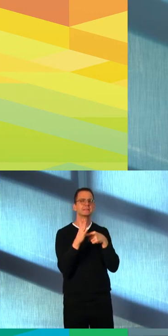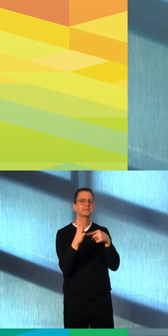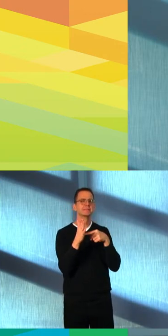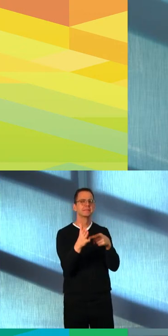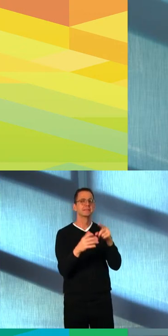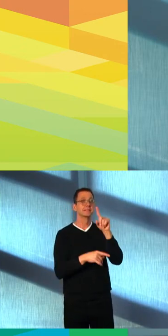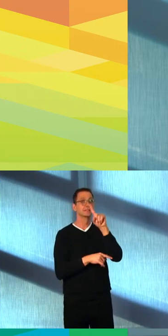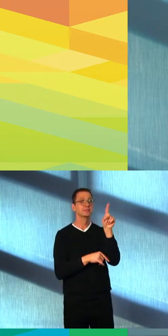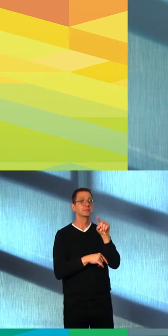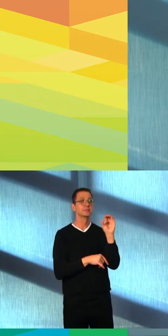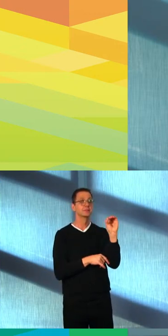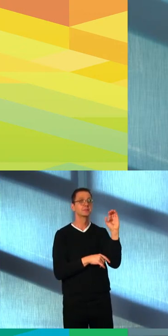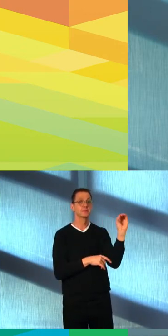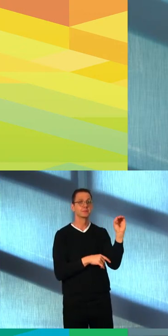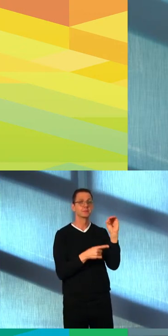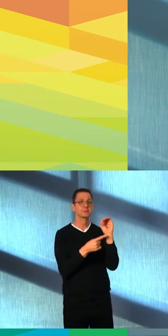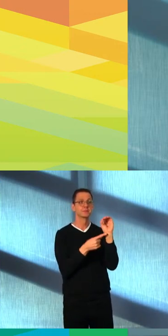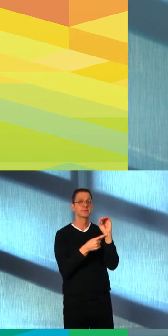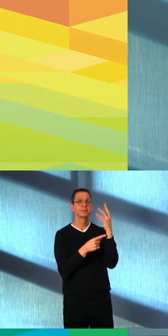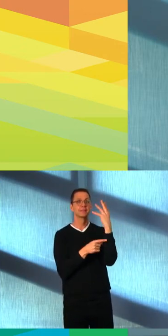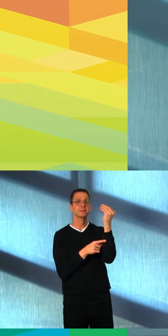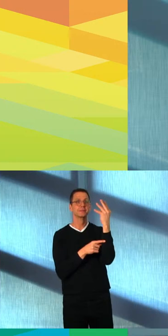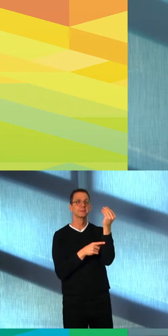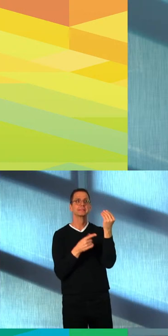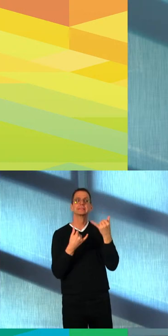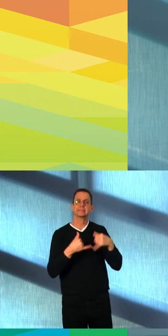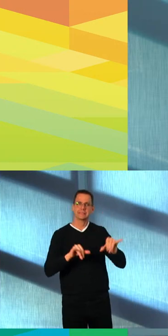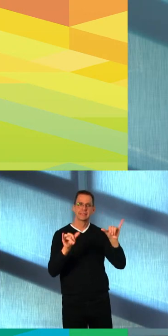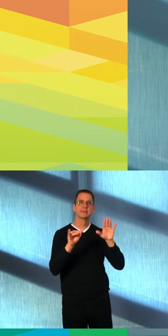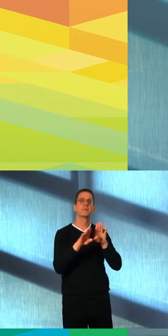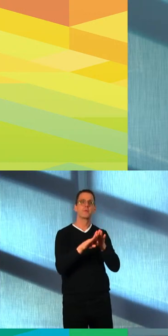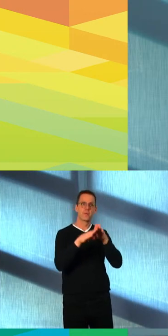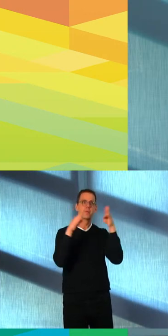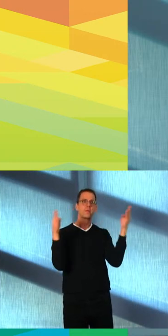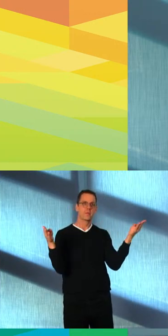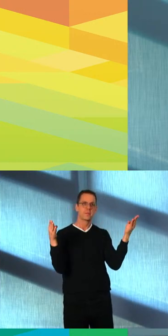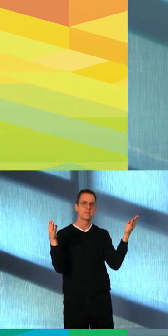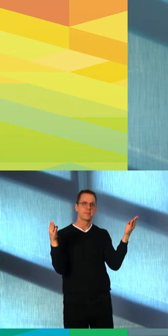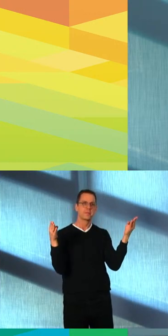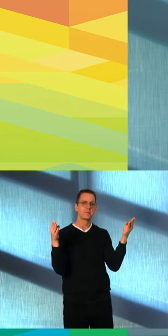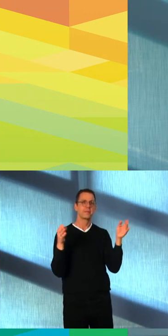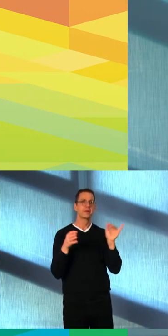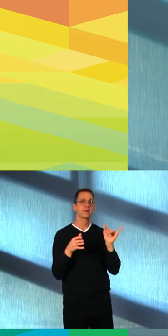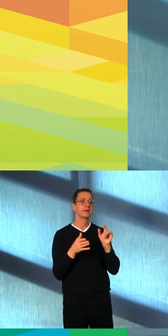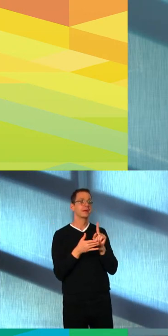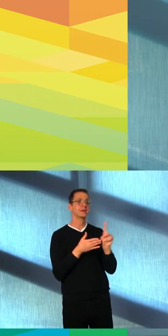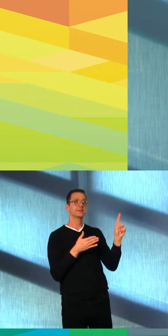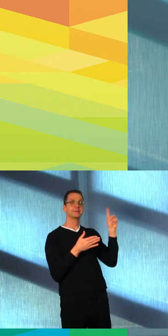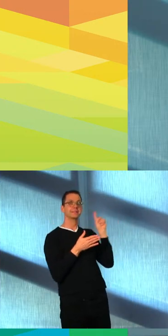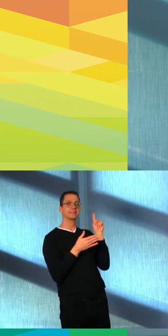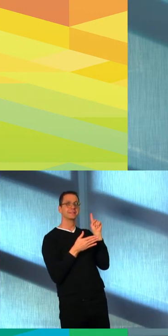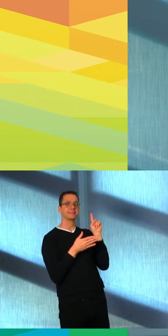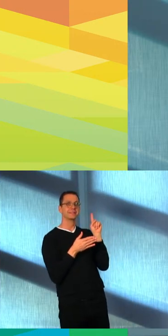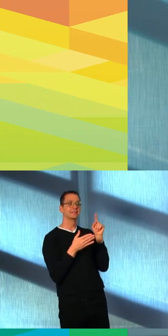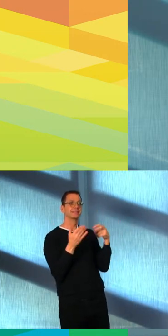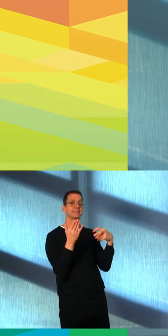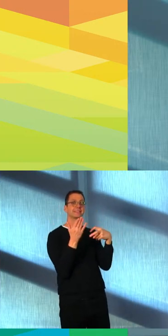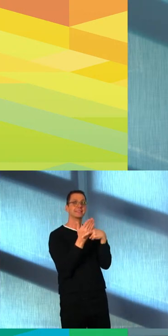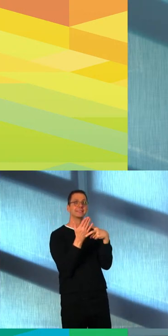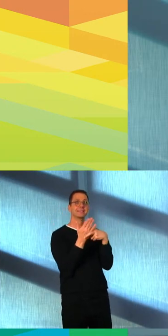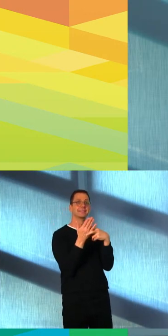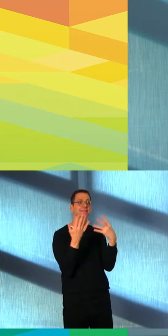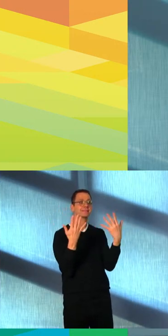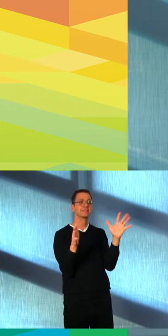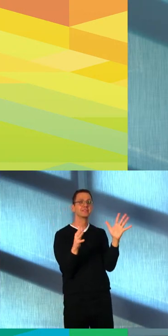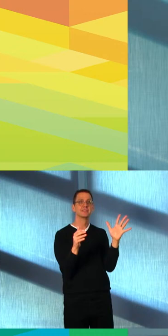day last week in accordance with the health restrictions, and more than 500 suggestions have come in for the name of the new baby camel.